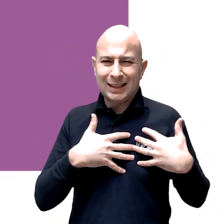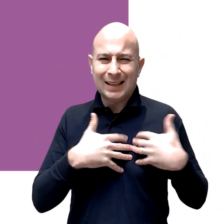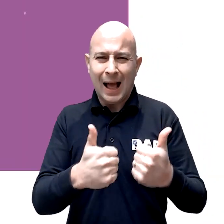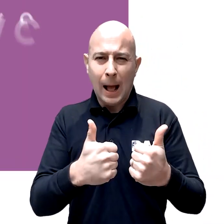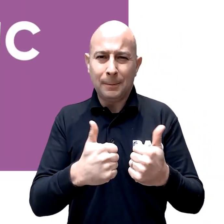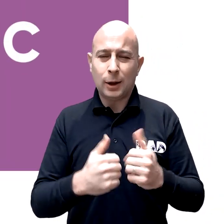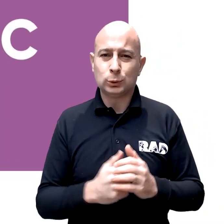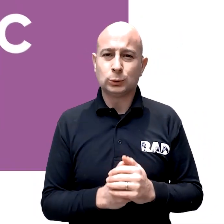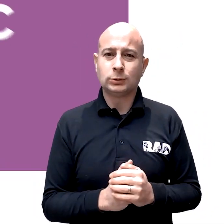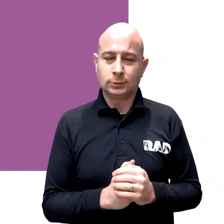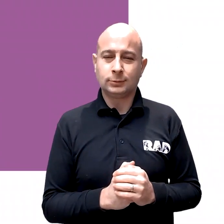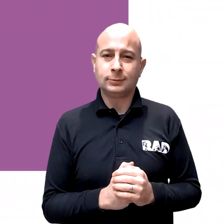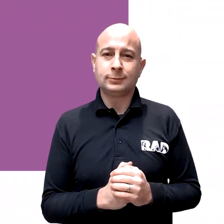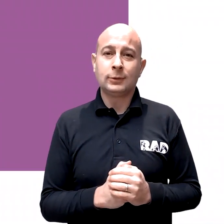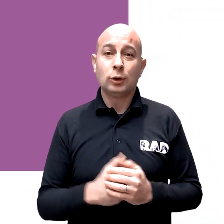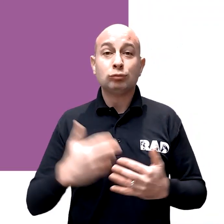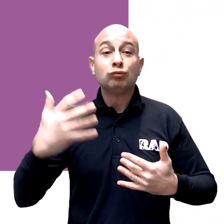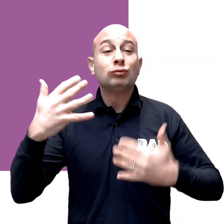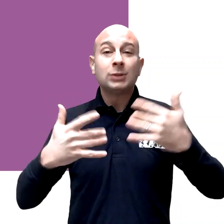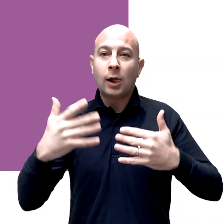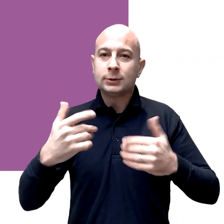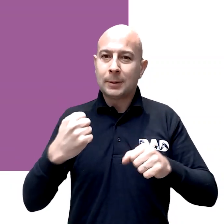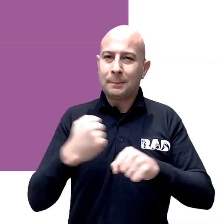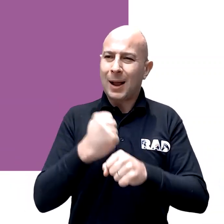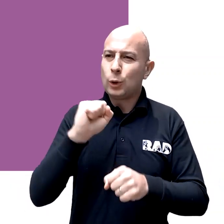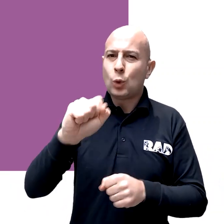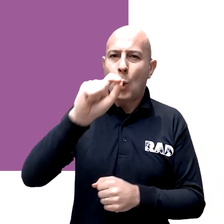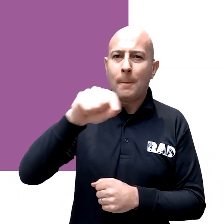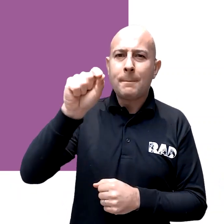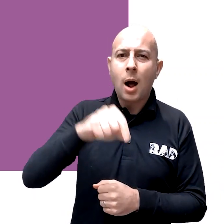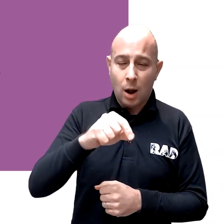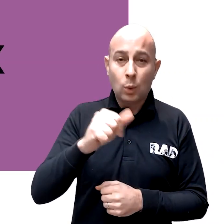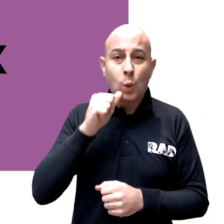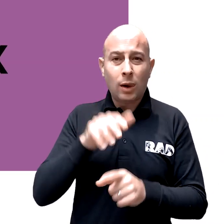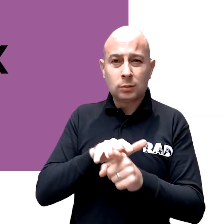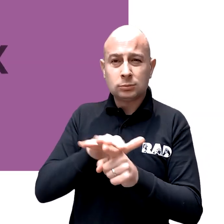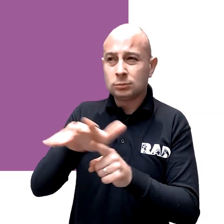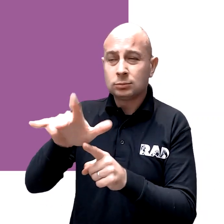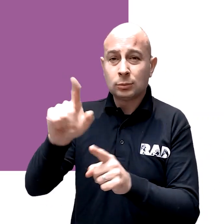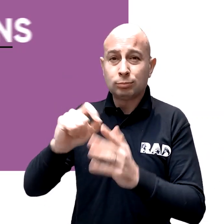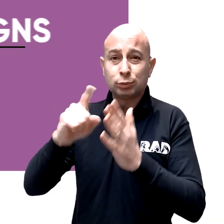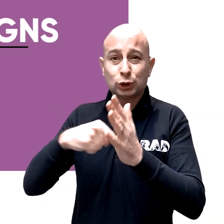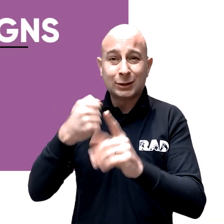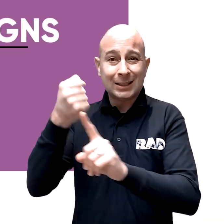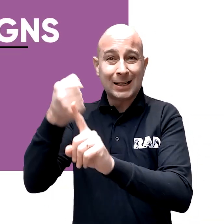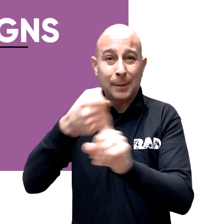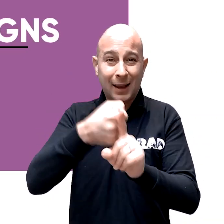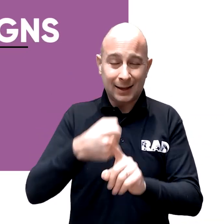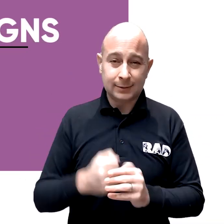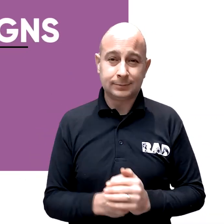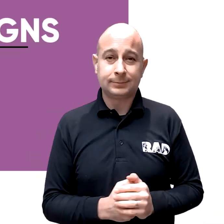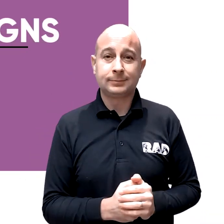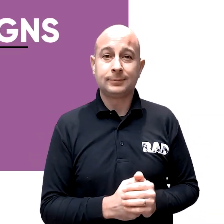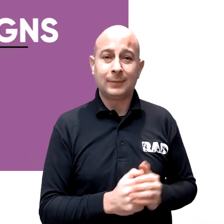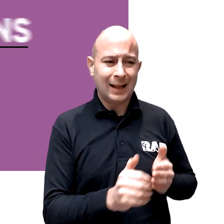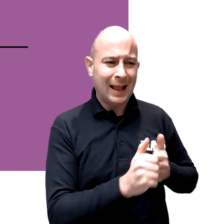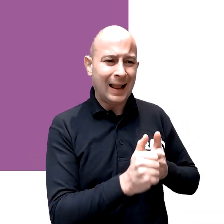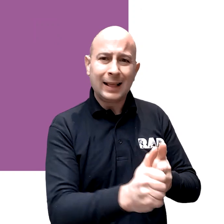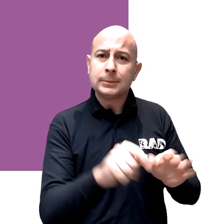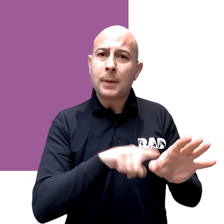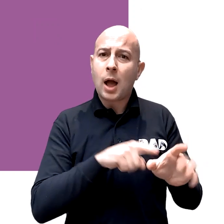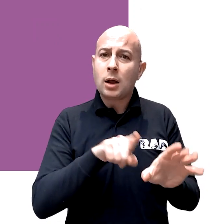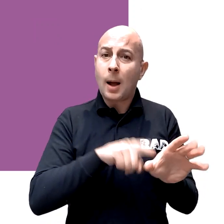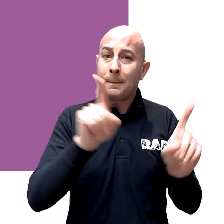you to vote for the topic you care most about. The results of Make Your Mark will influence projects and campaigns